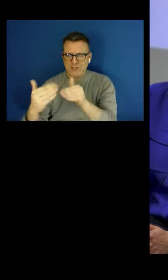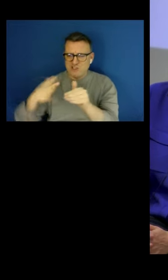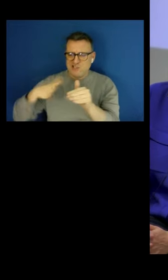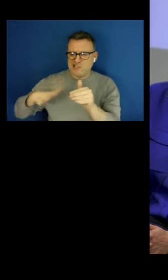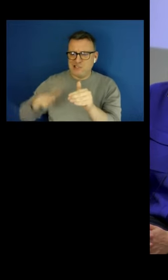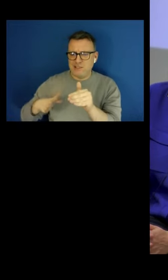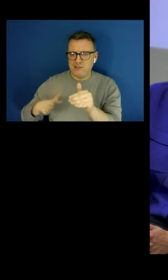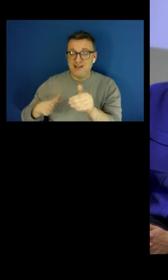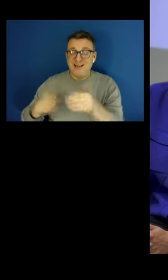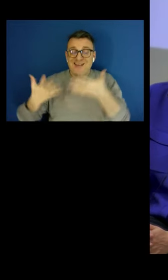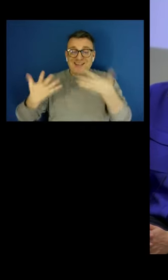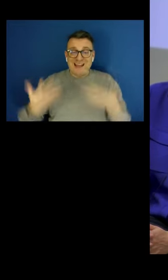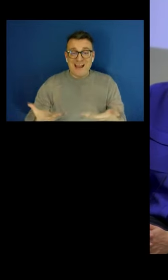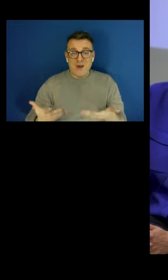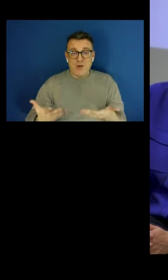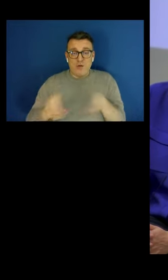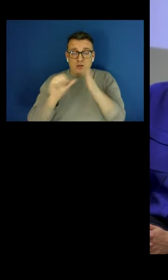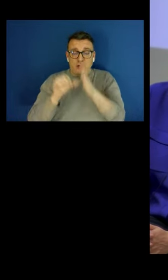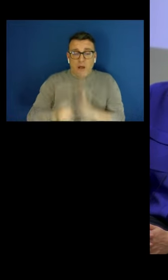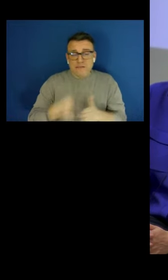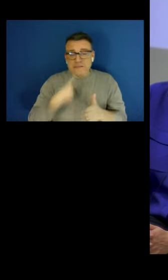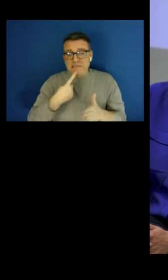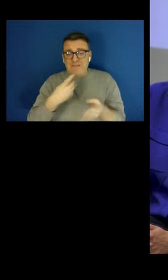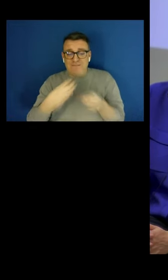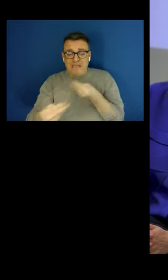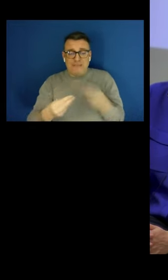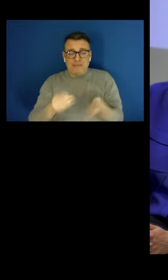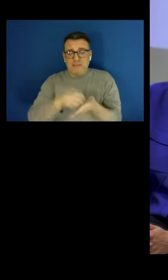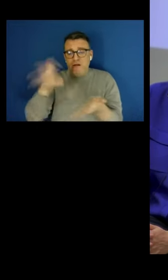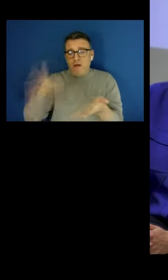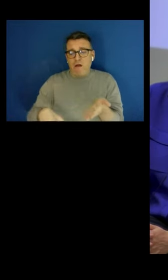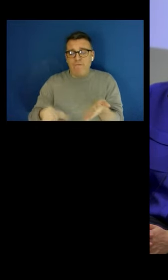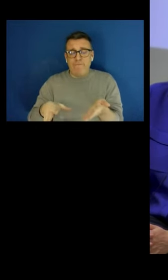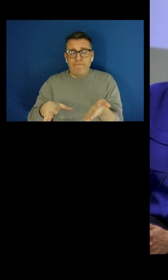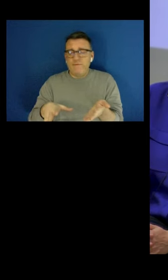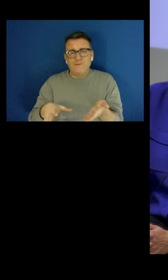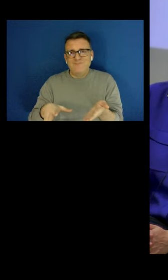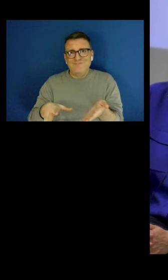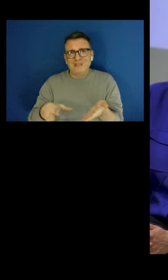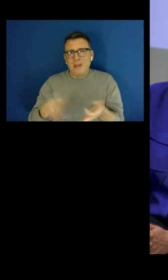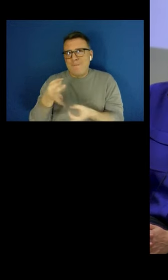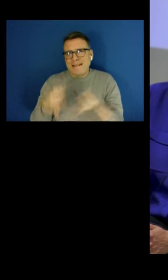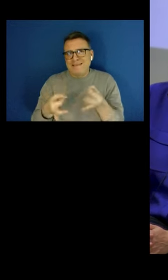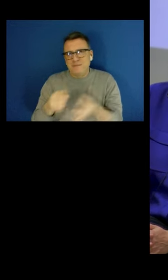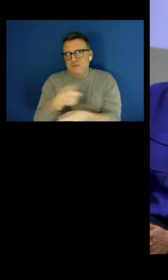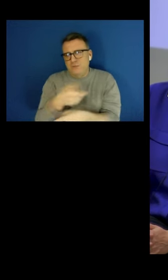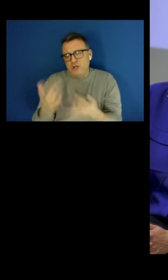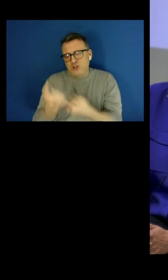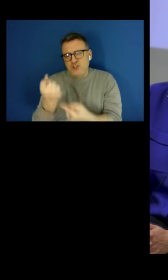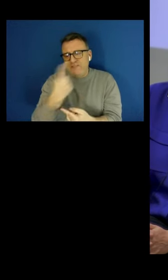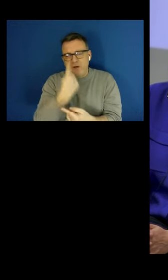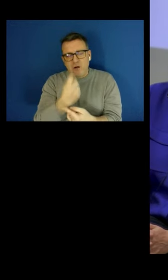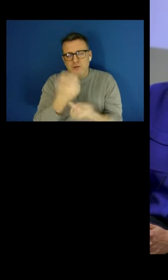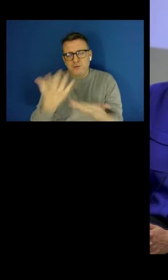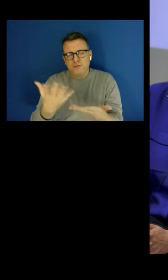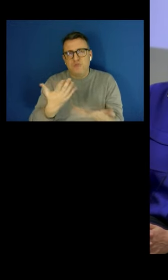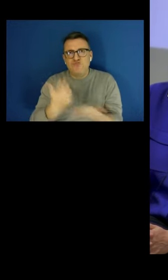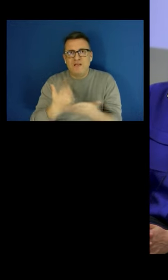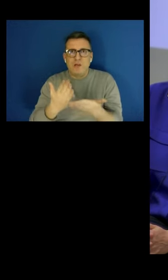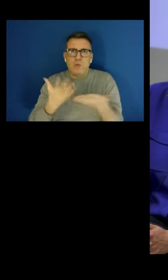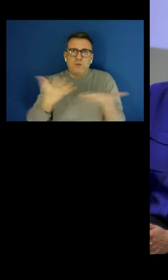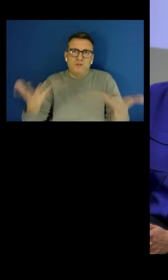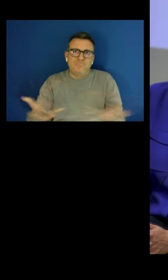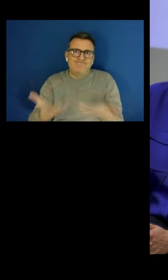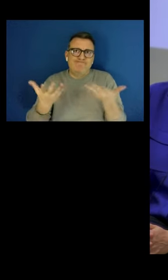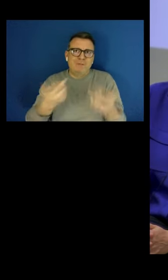eliminate any kind of flexibility in that sense. I don't think that's politically feasible. The point I really would like to highlight is,